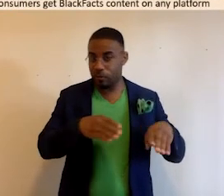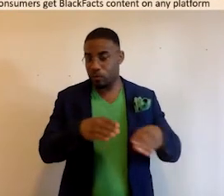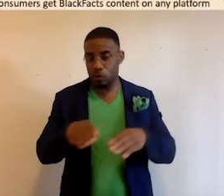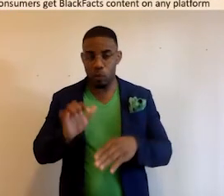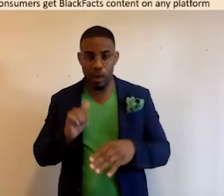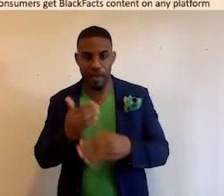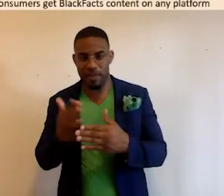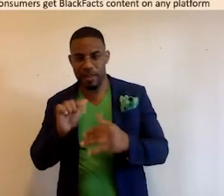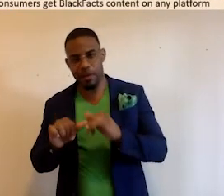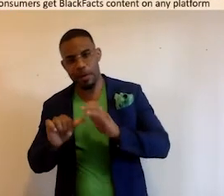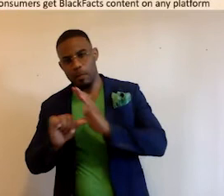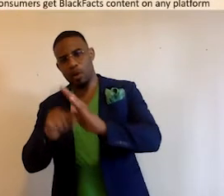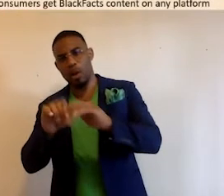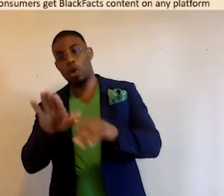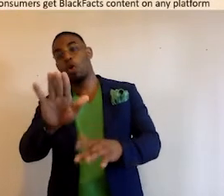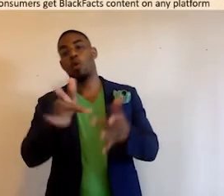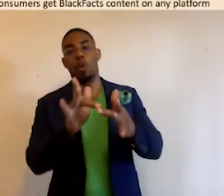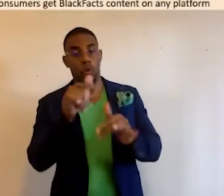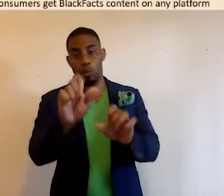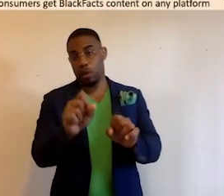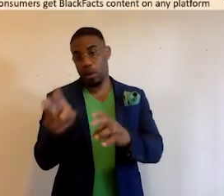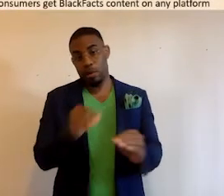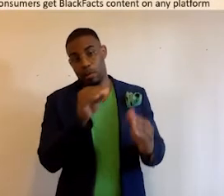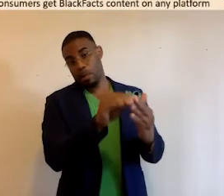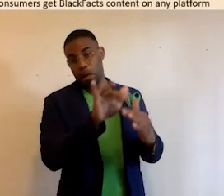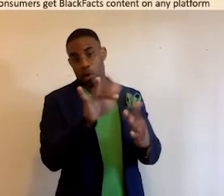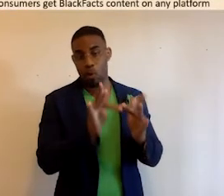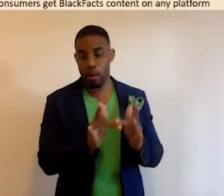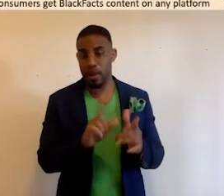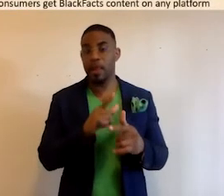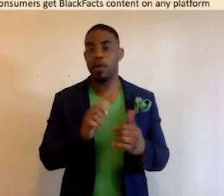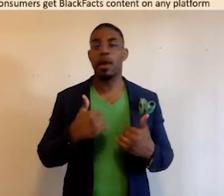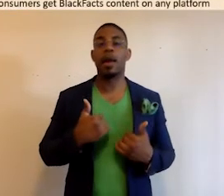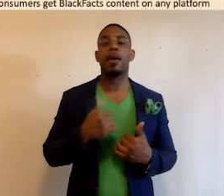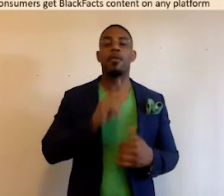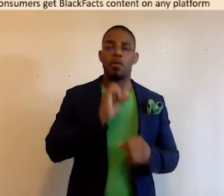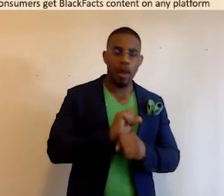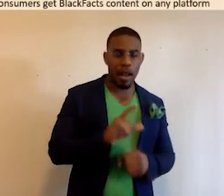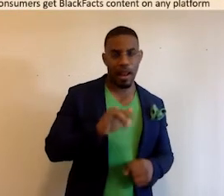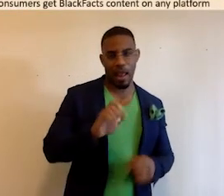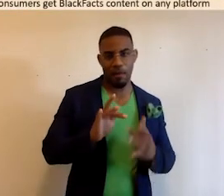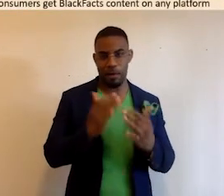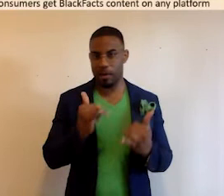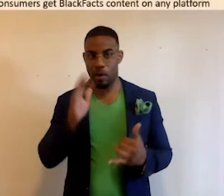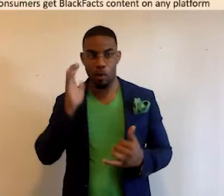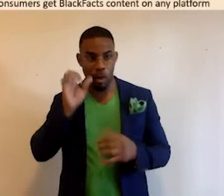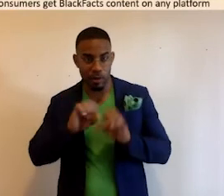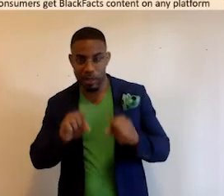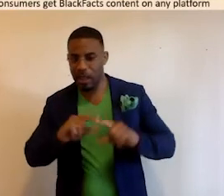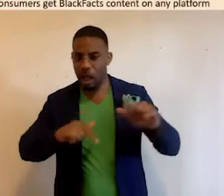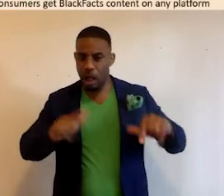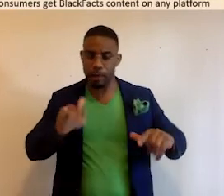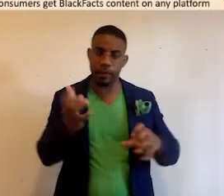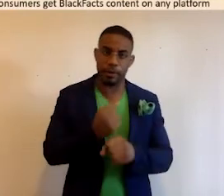that can be pushed out onto your website so you can plug it into your website. And we have real live websites today, radio stations and others